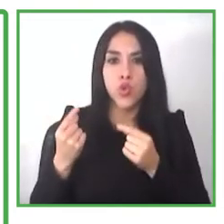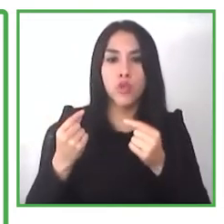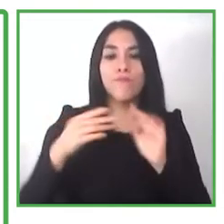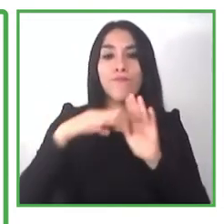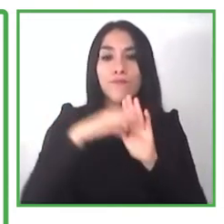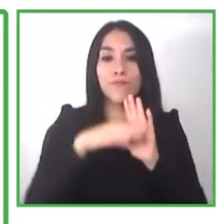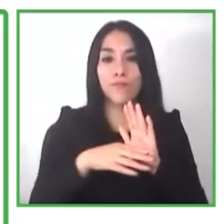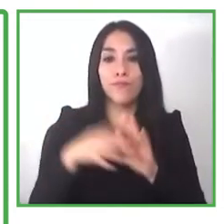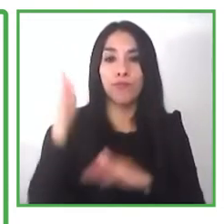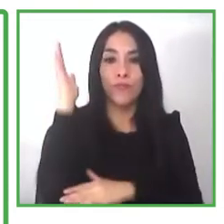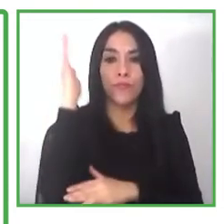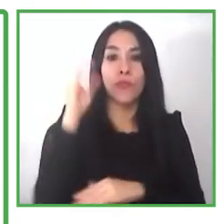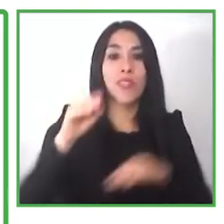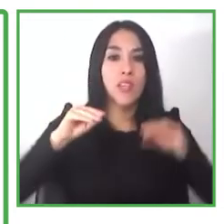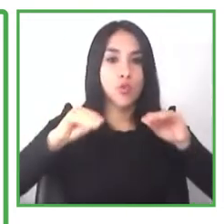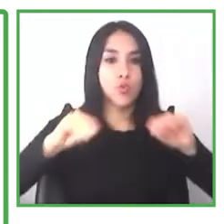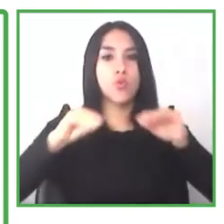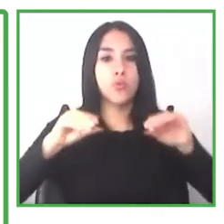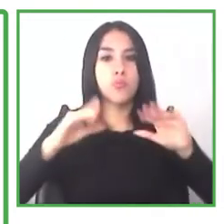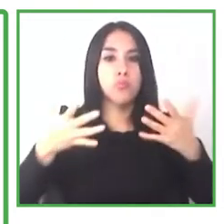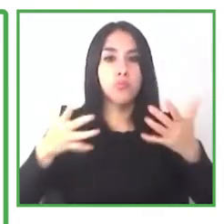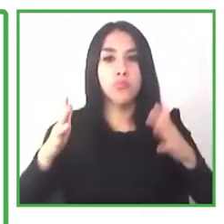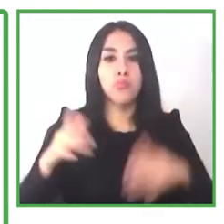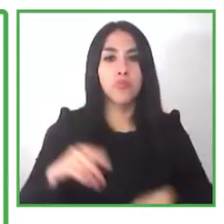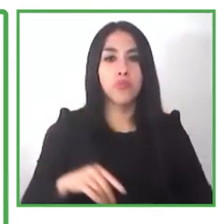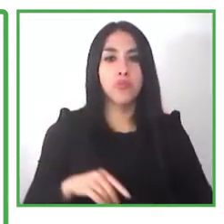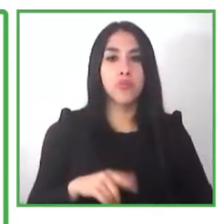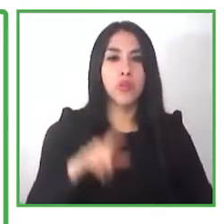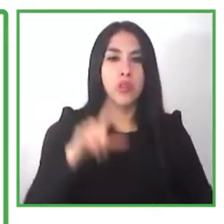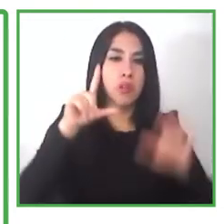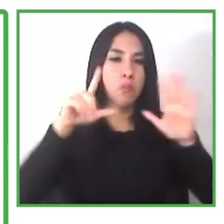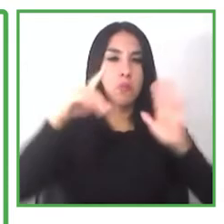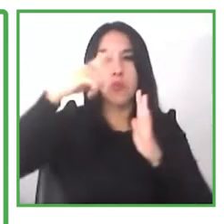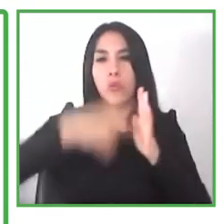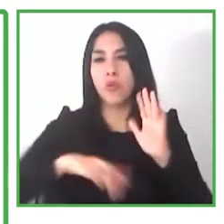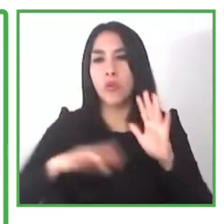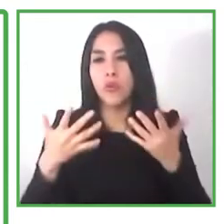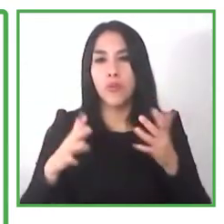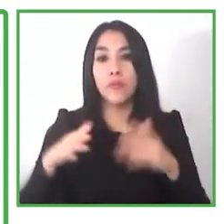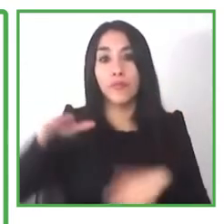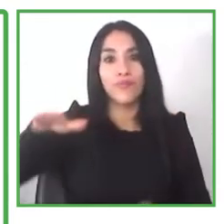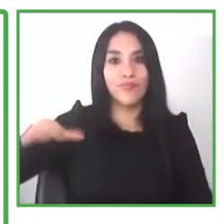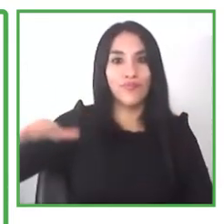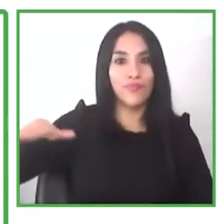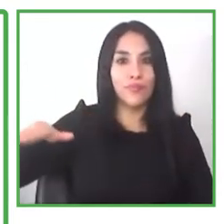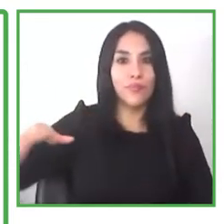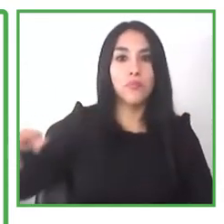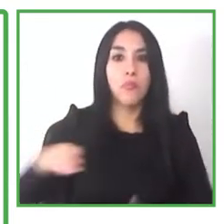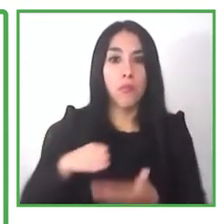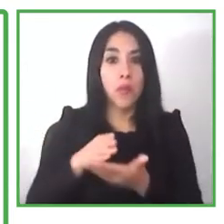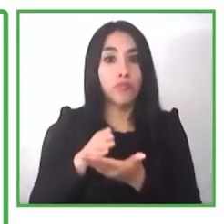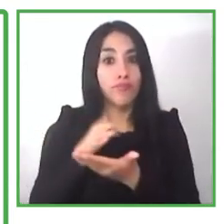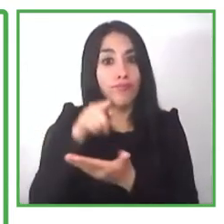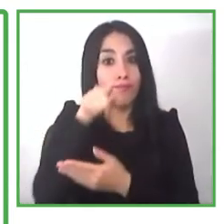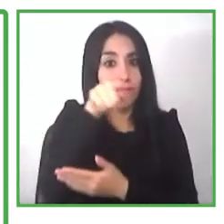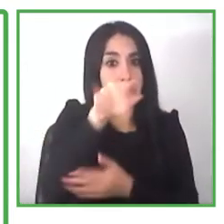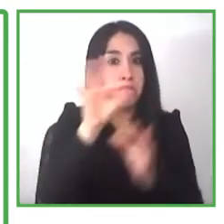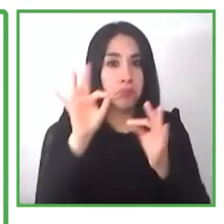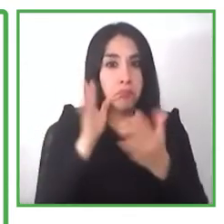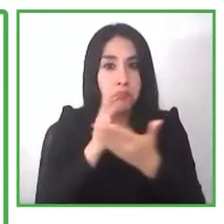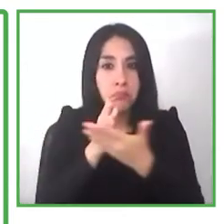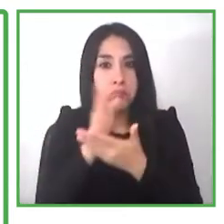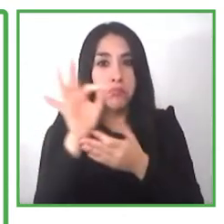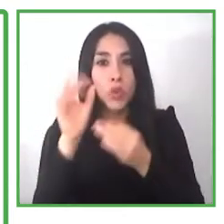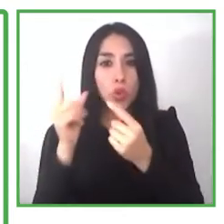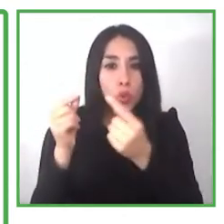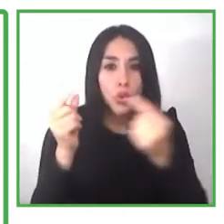uh with four other people with different kinds of disabilities and uh allowed them to live independently and they dropped made enough